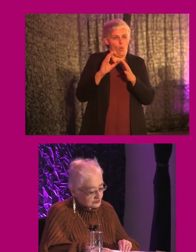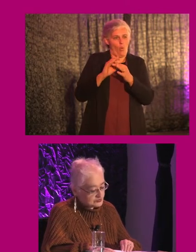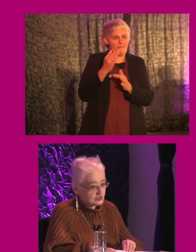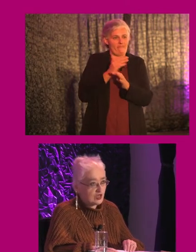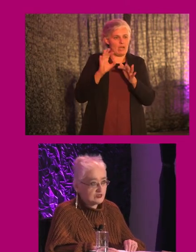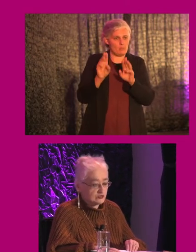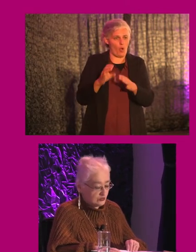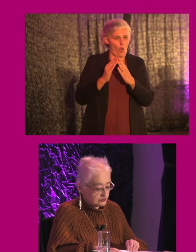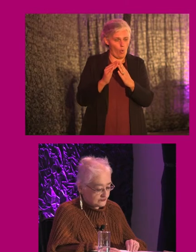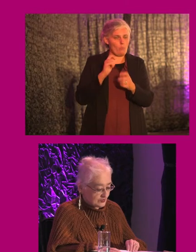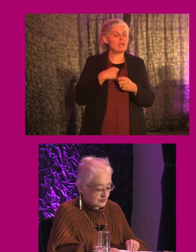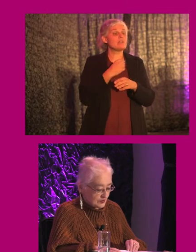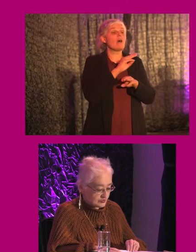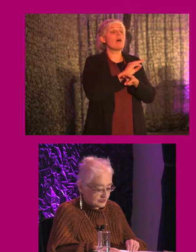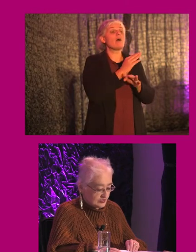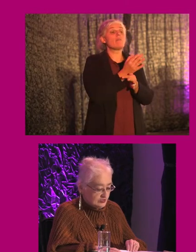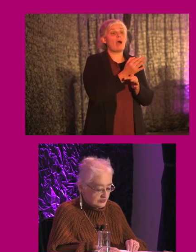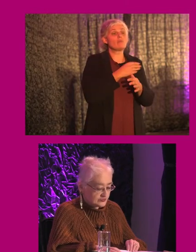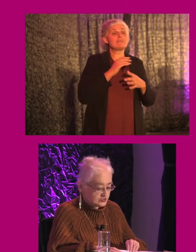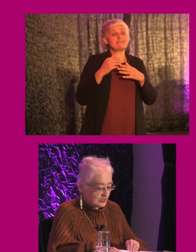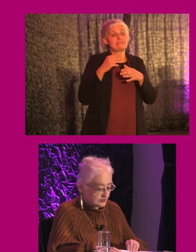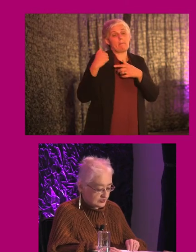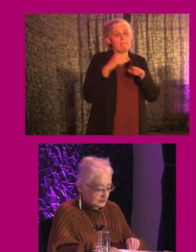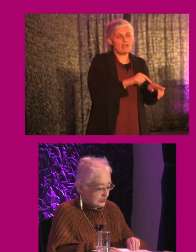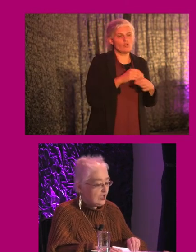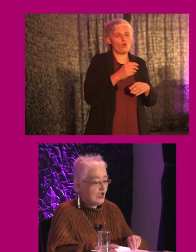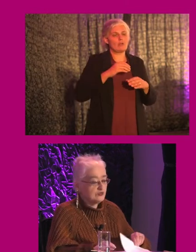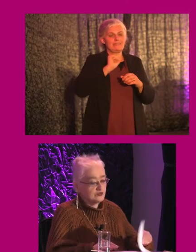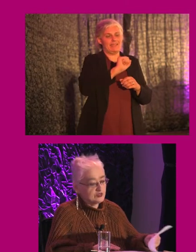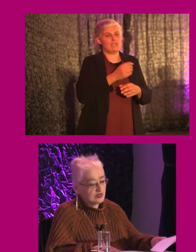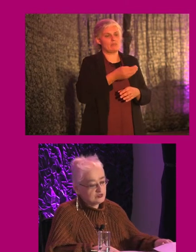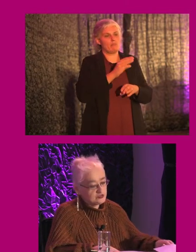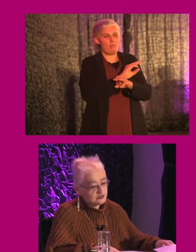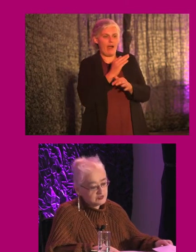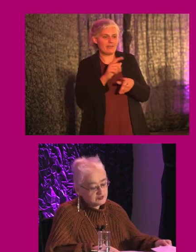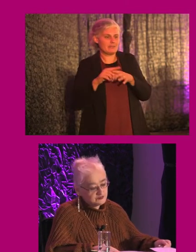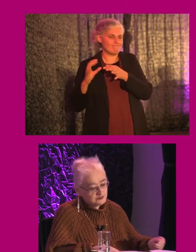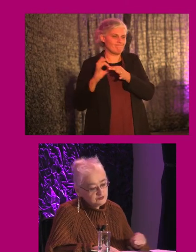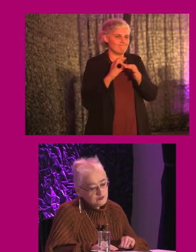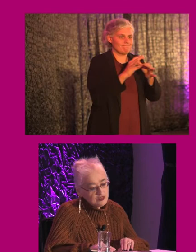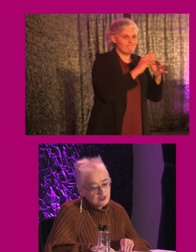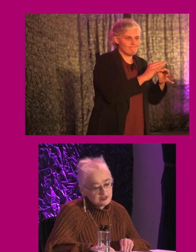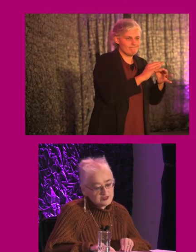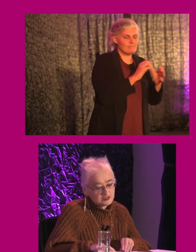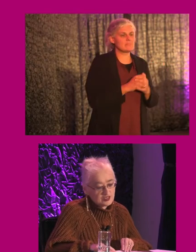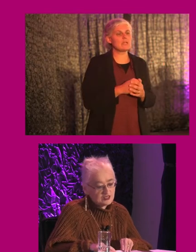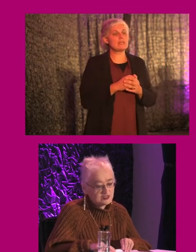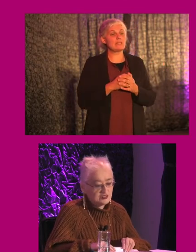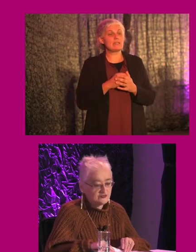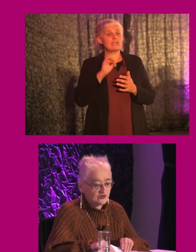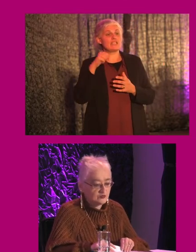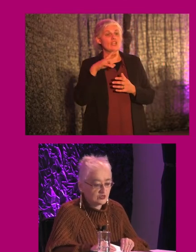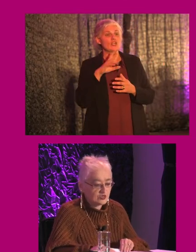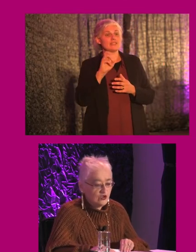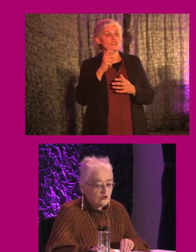parents rely on older family members and for child-minding and other caring duties. Intersectionality